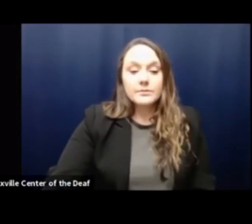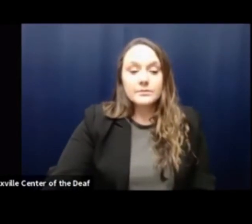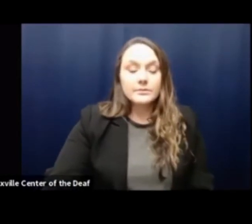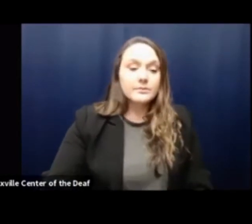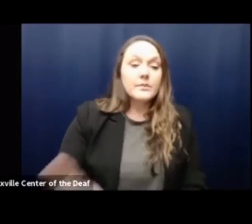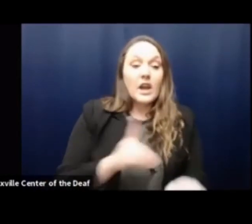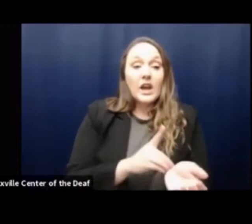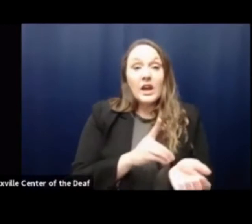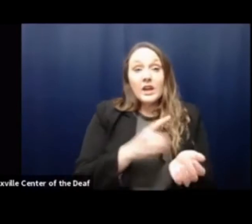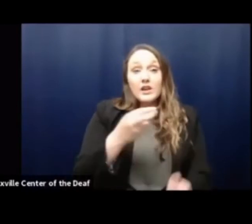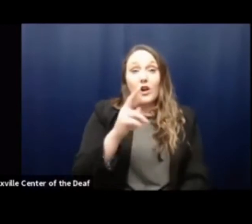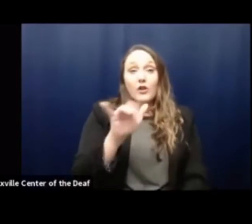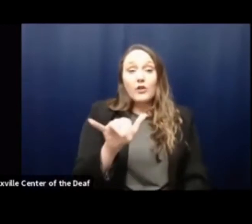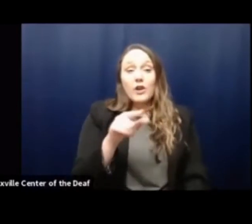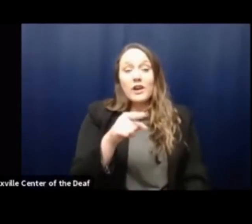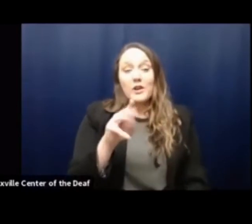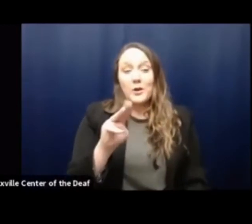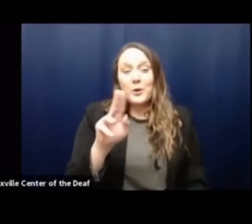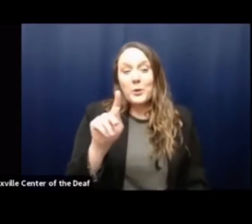Dr. Gray, think you are muted.